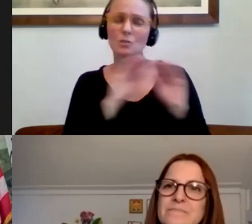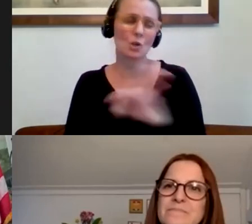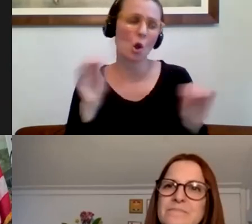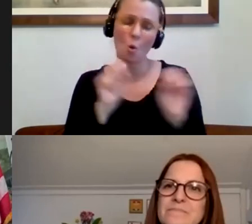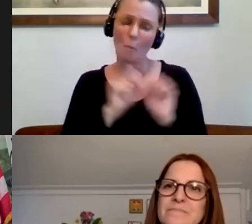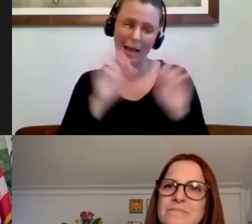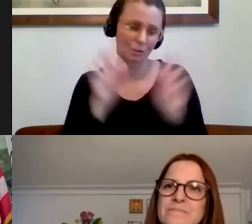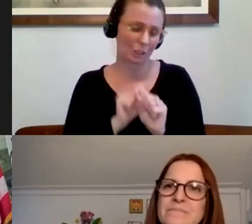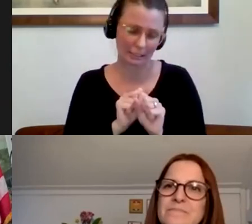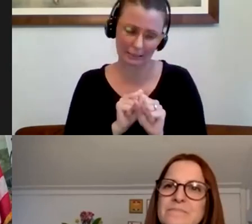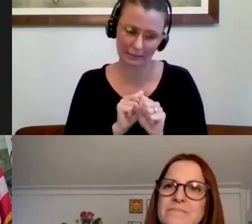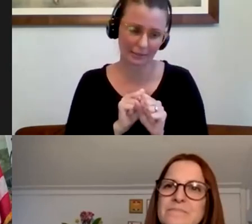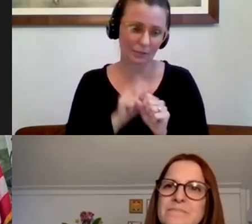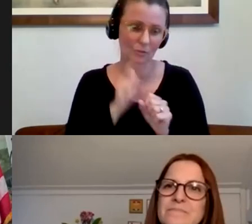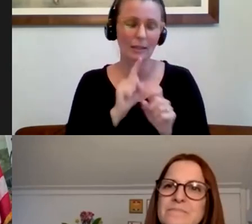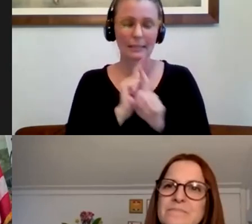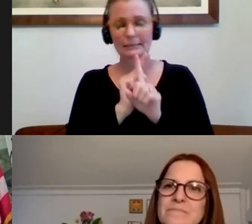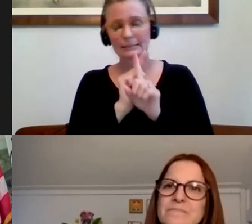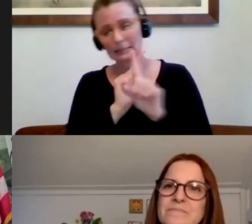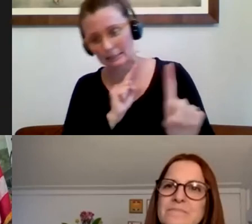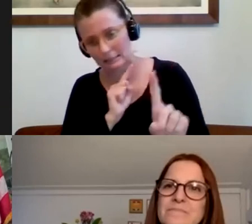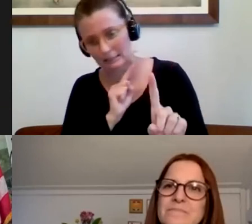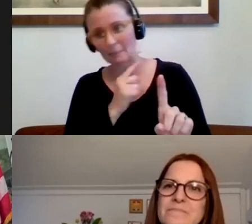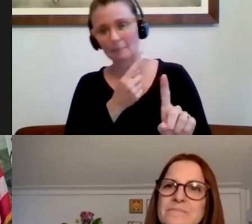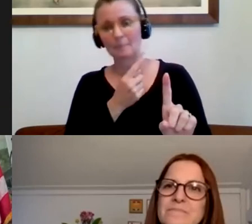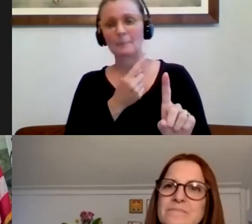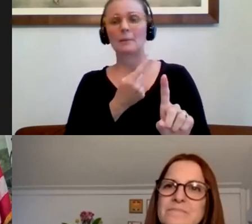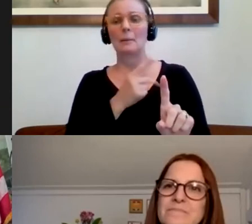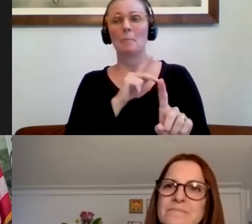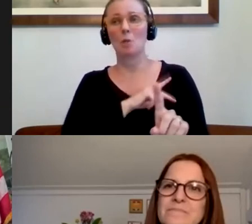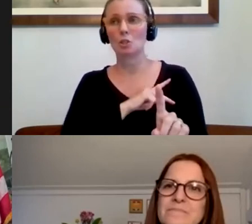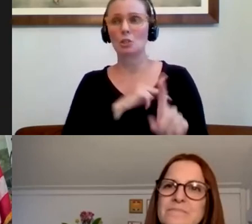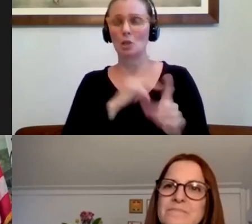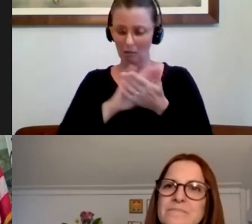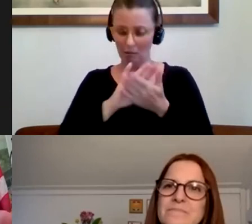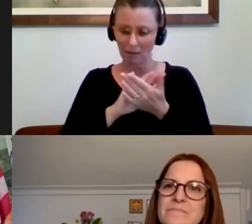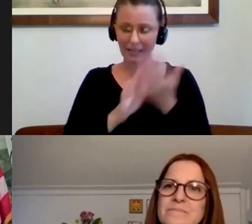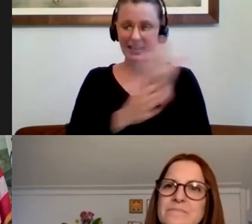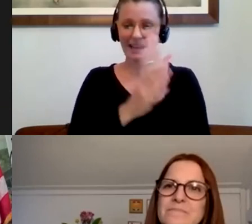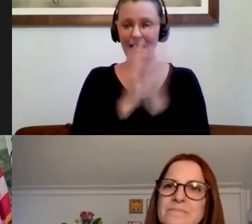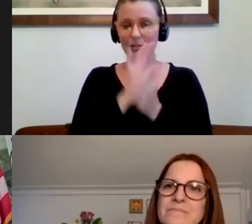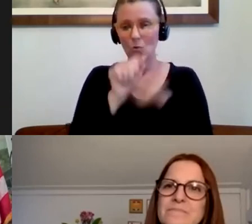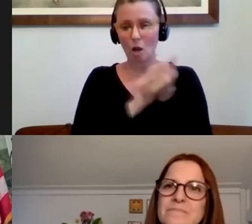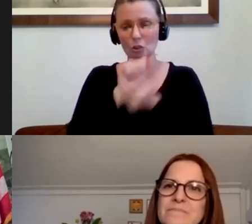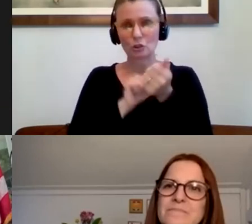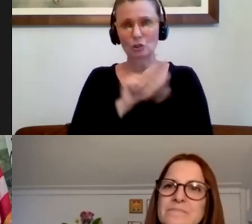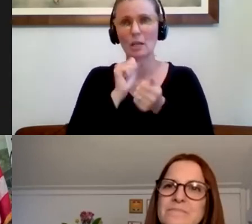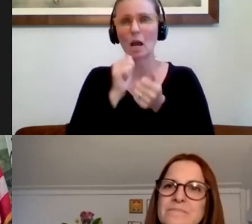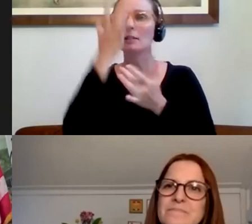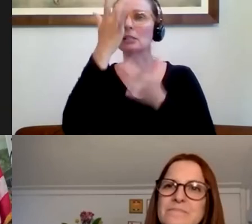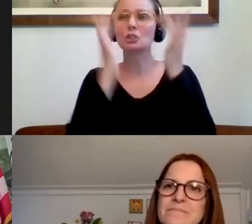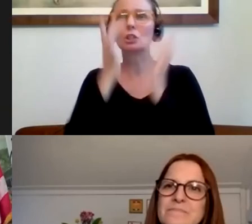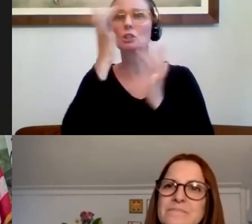combination of social distancing, personal hygiene, washing your hands, not touching your face. Just like our parents have all taught us and your parents in